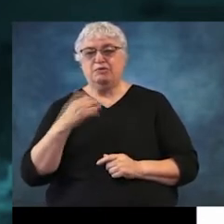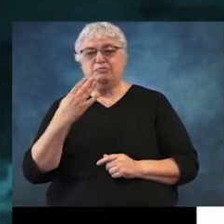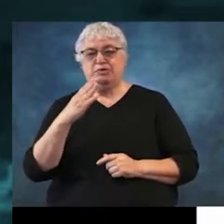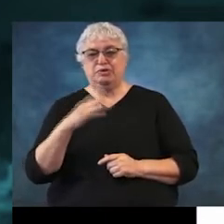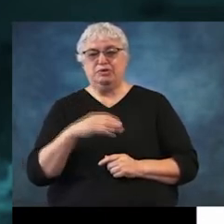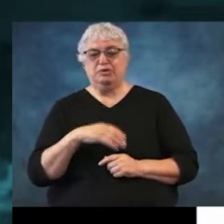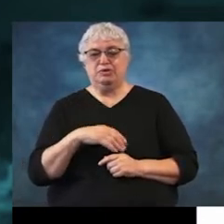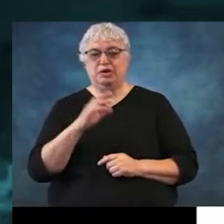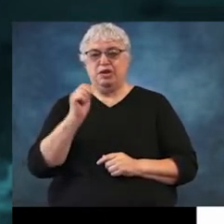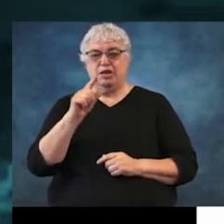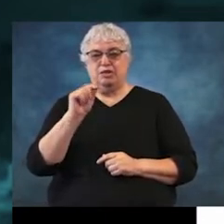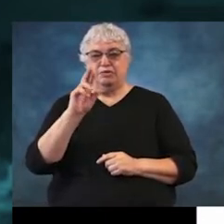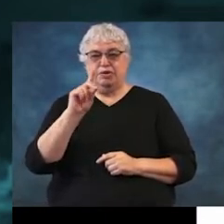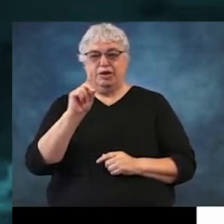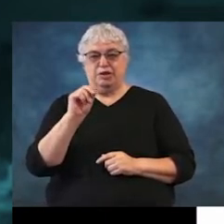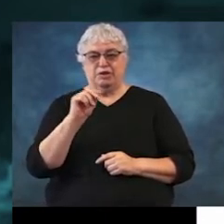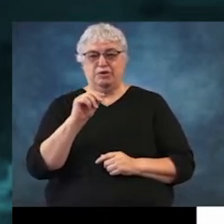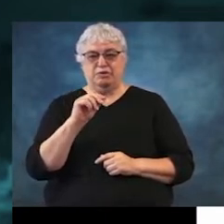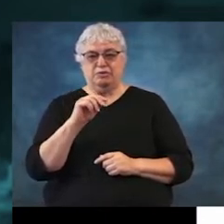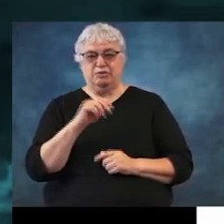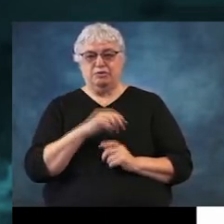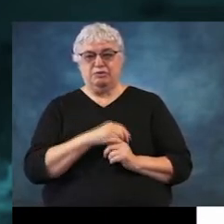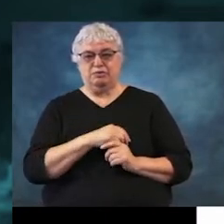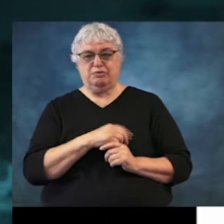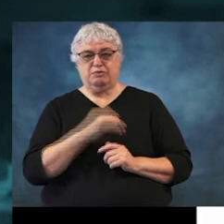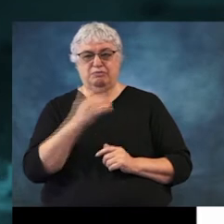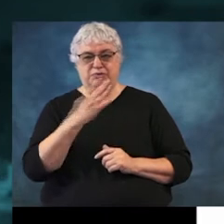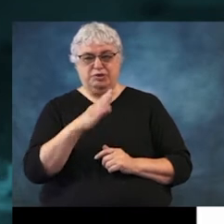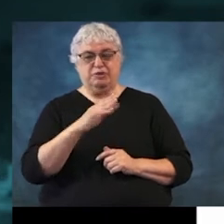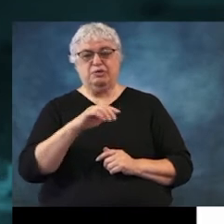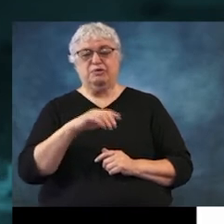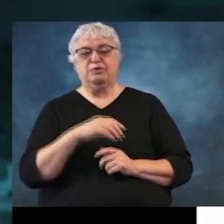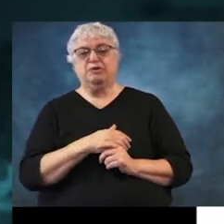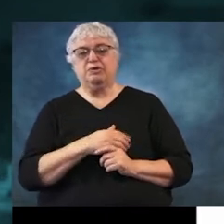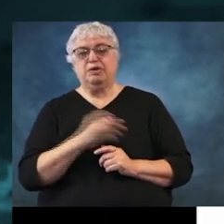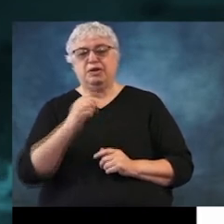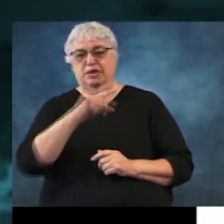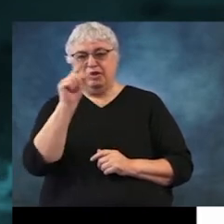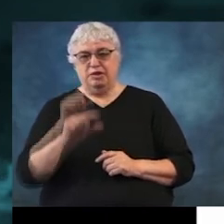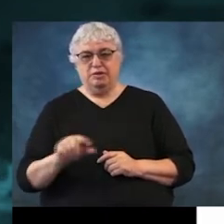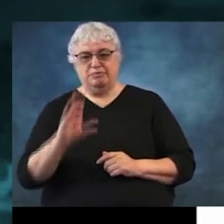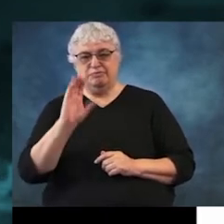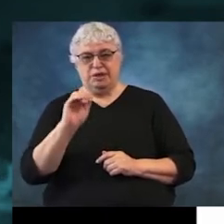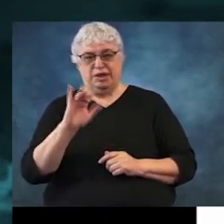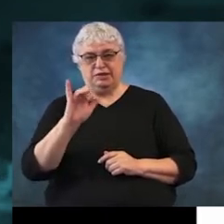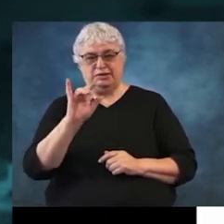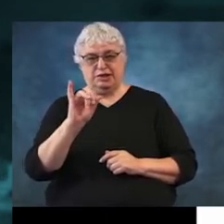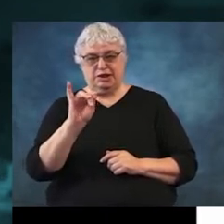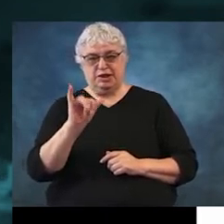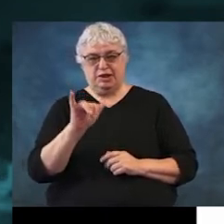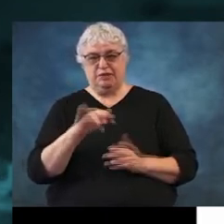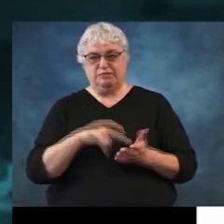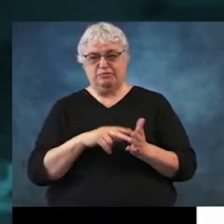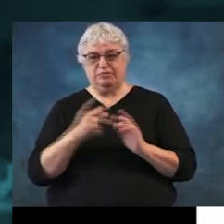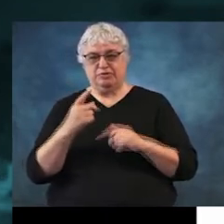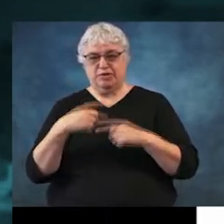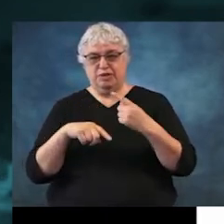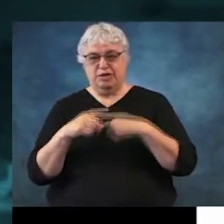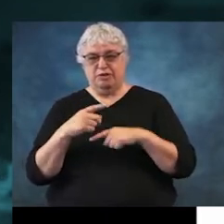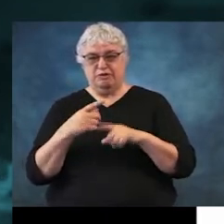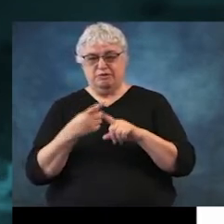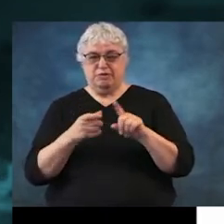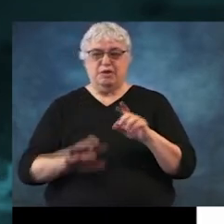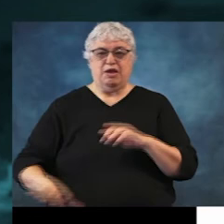kind of draining from the Austin area down through Columbus and eventually down to Bay City. And so these are kind of the watersheds